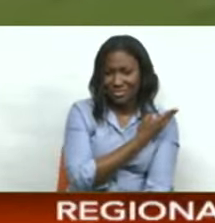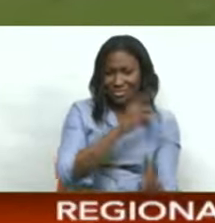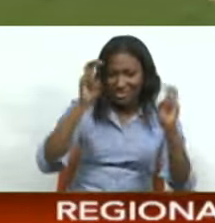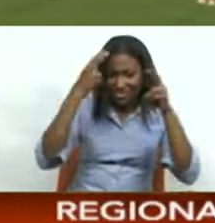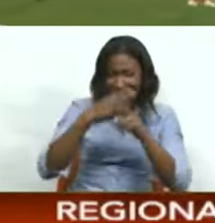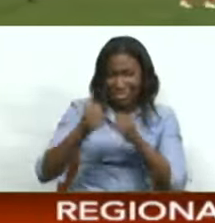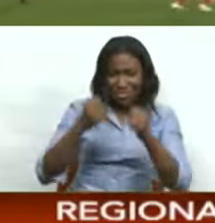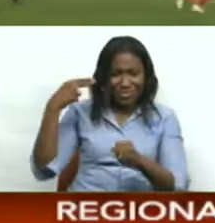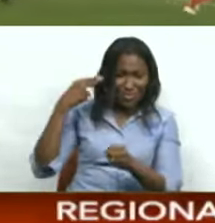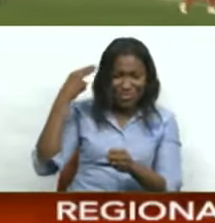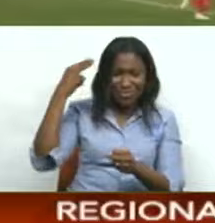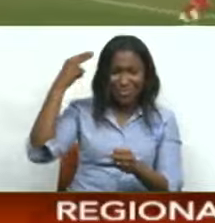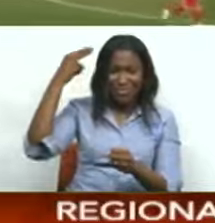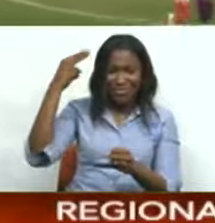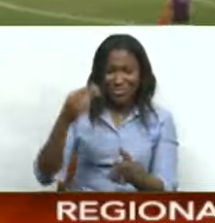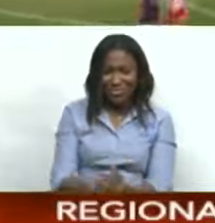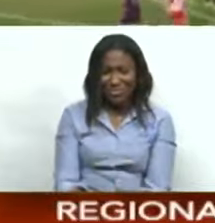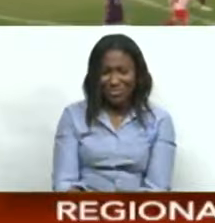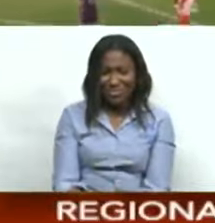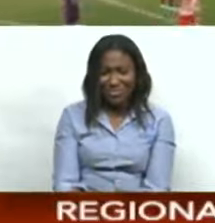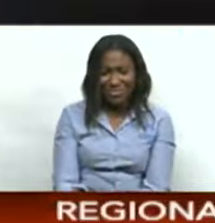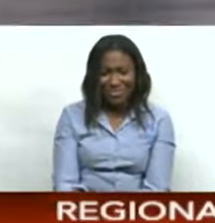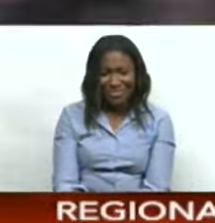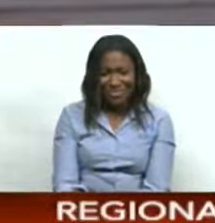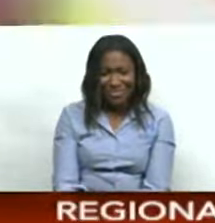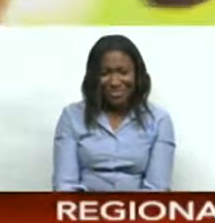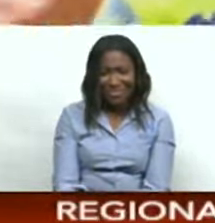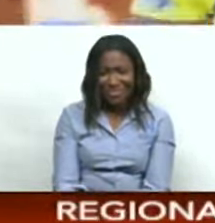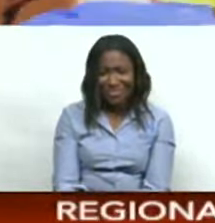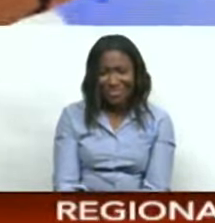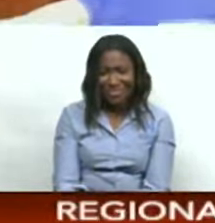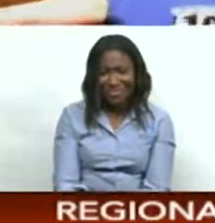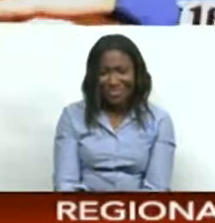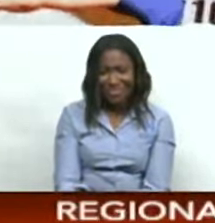tonight's... CNT3 Sport High.